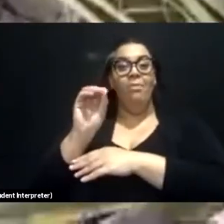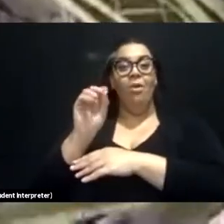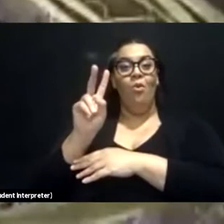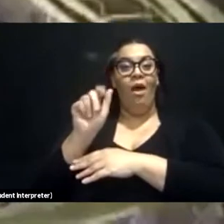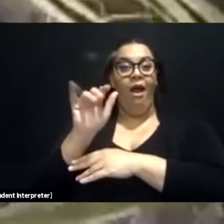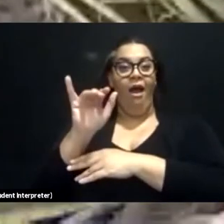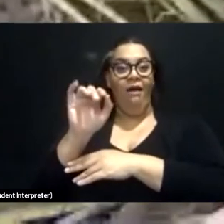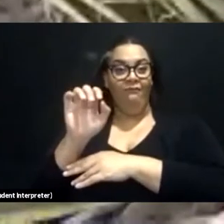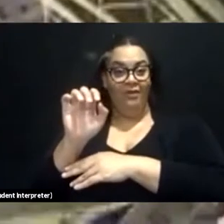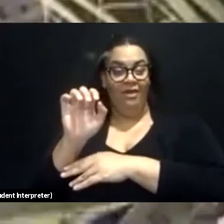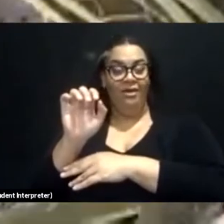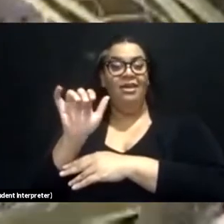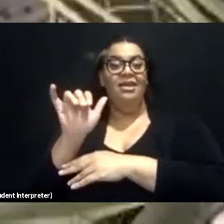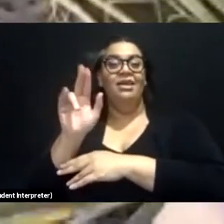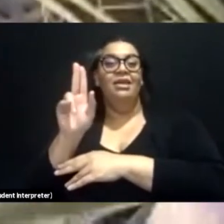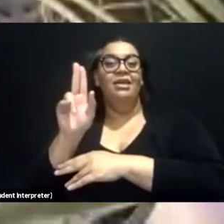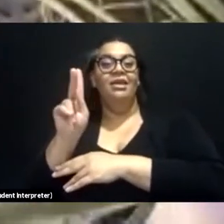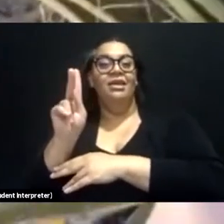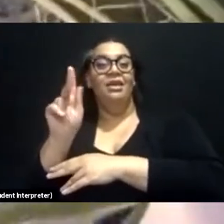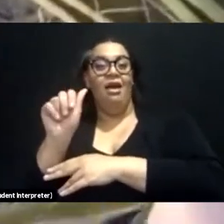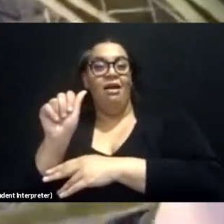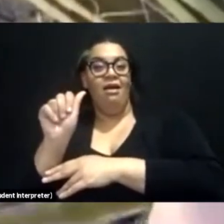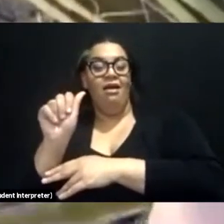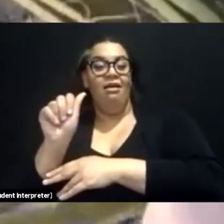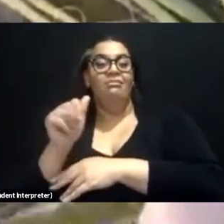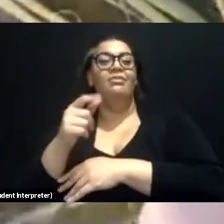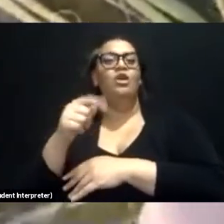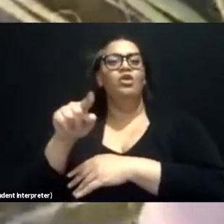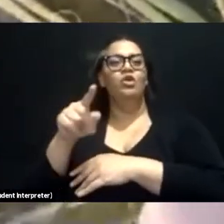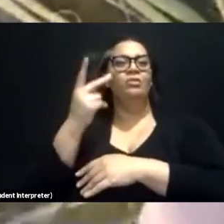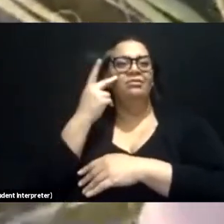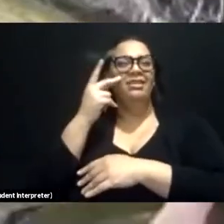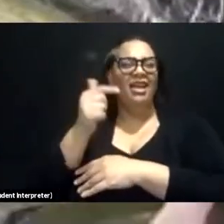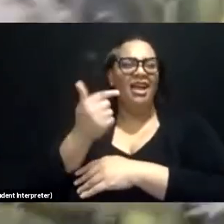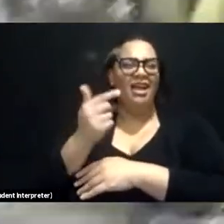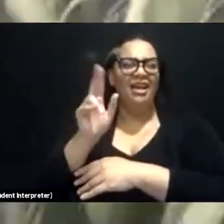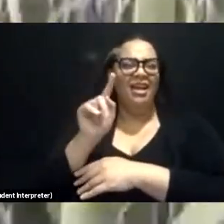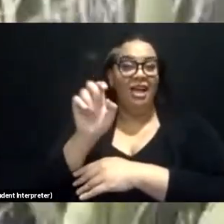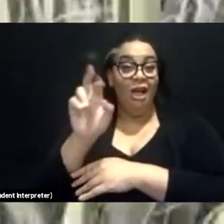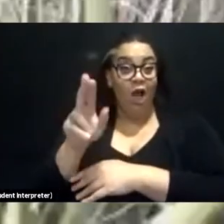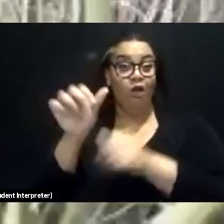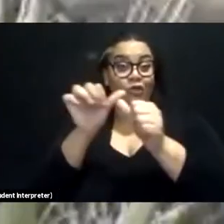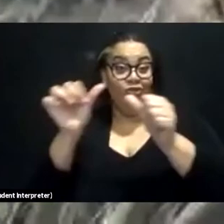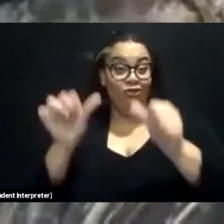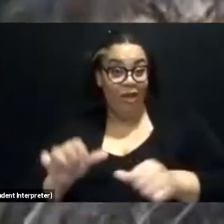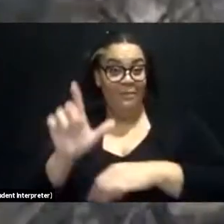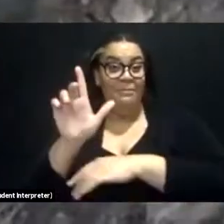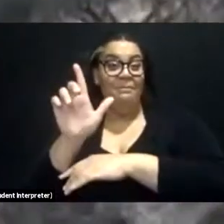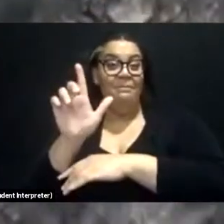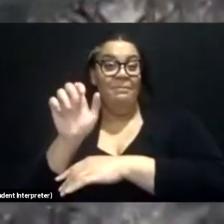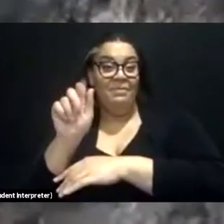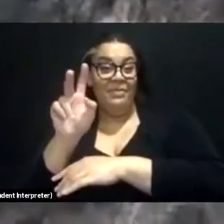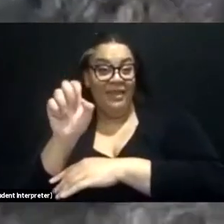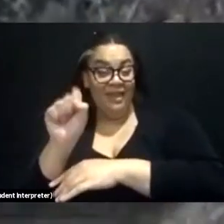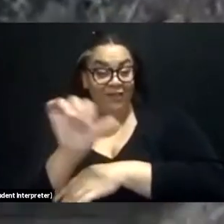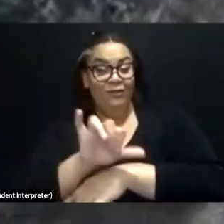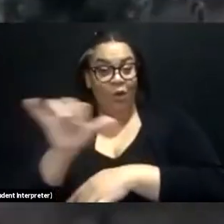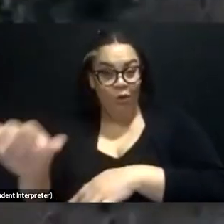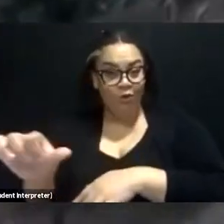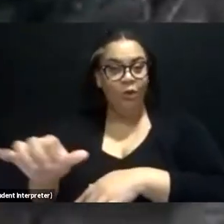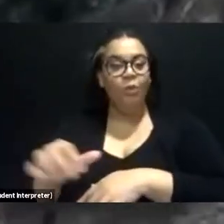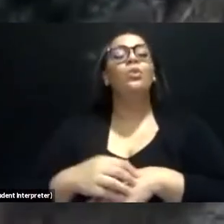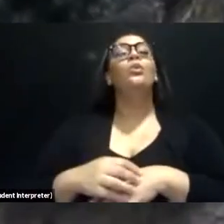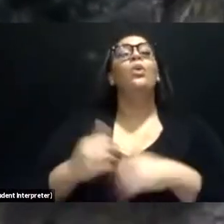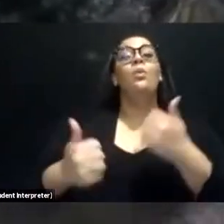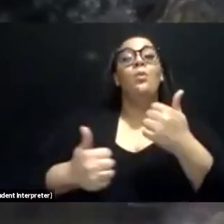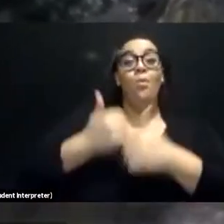tree. You can probably notice those really gutter shaped leaves on the mojave yuccas as well. Most of the plants that we're walking by